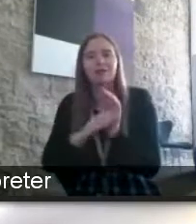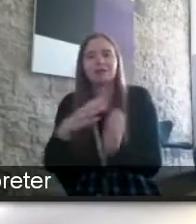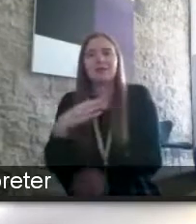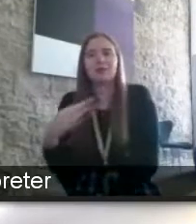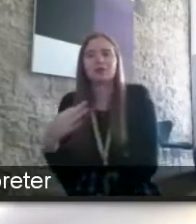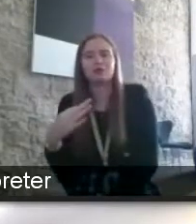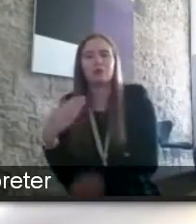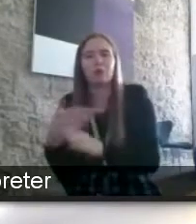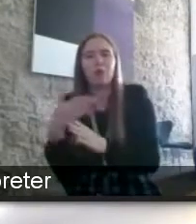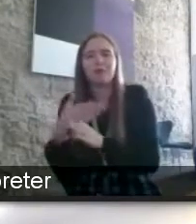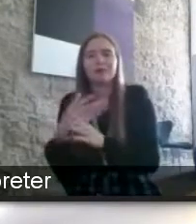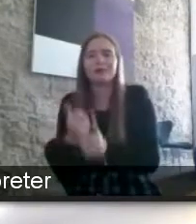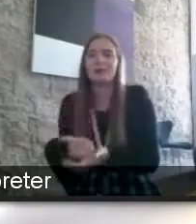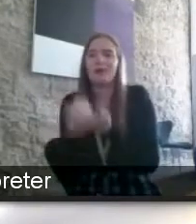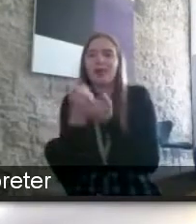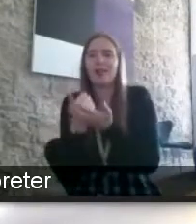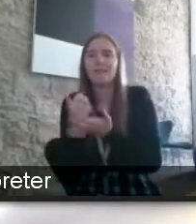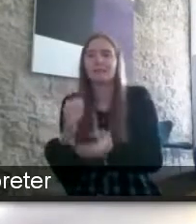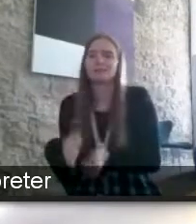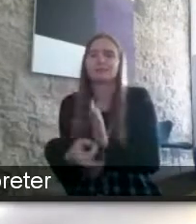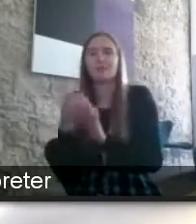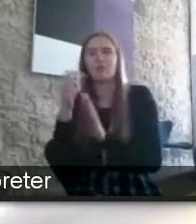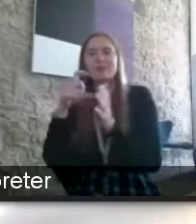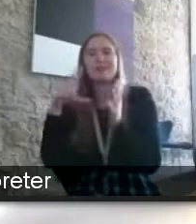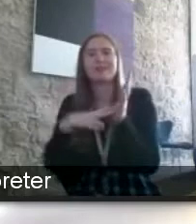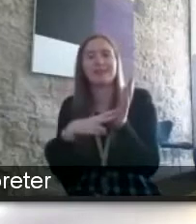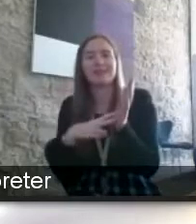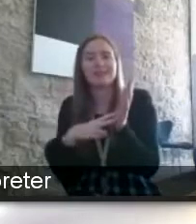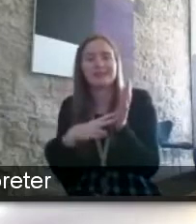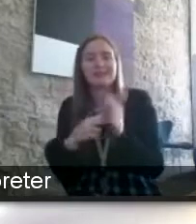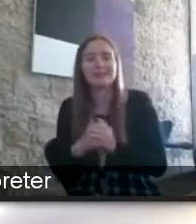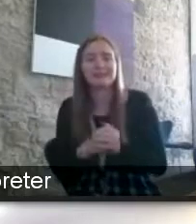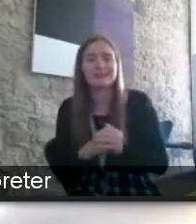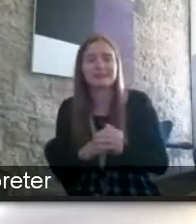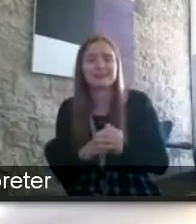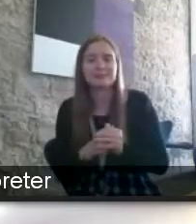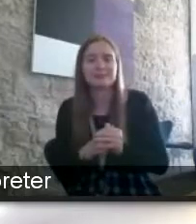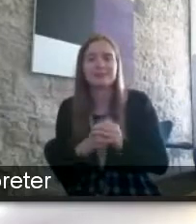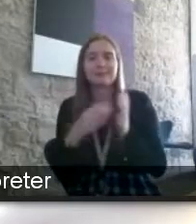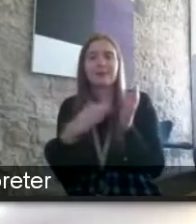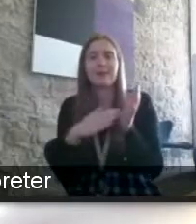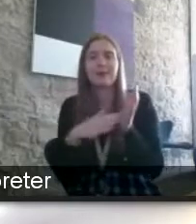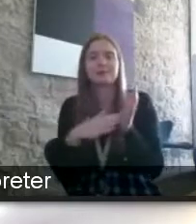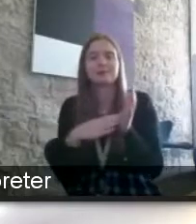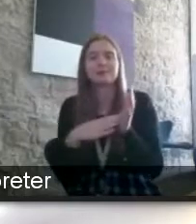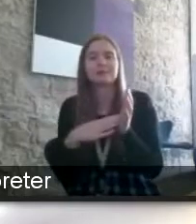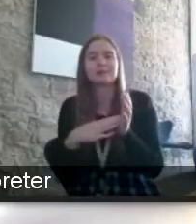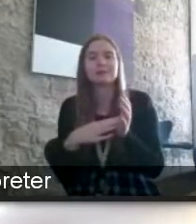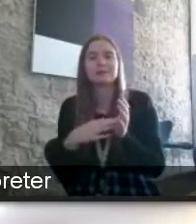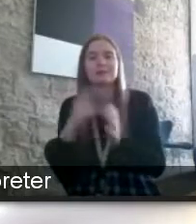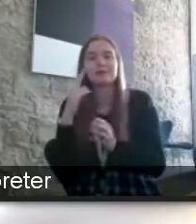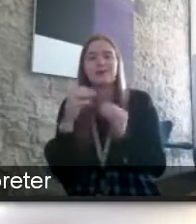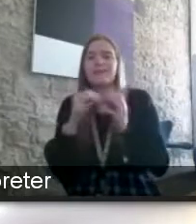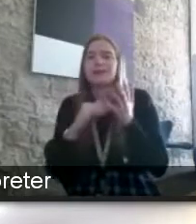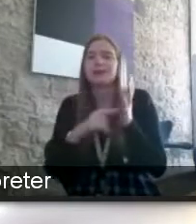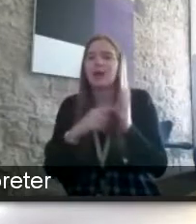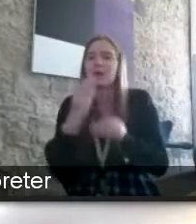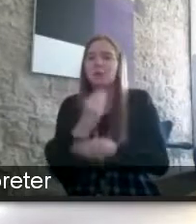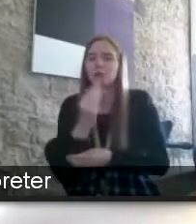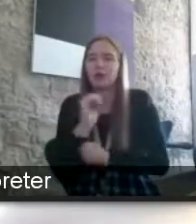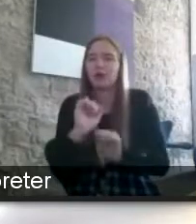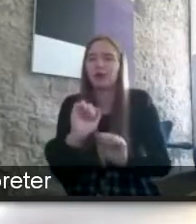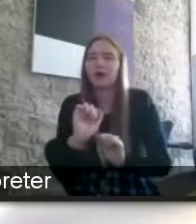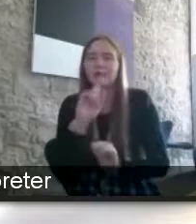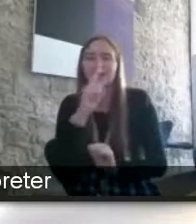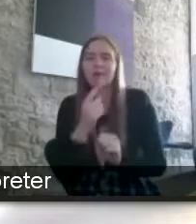to boost people's cv and mark's a deaf bsl user he won't be apply uh it won't be